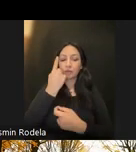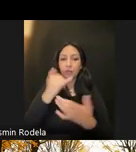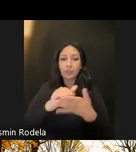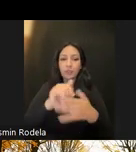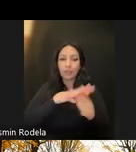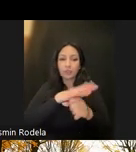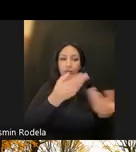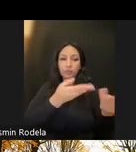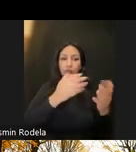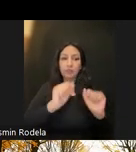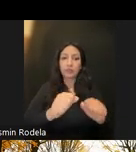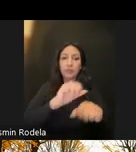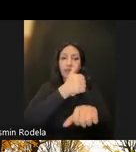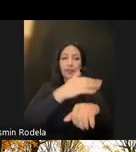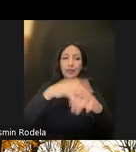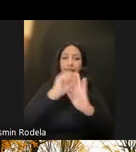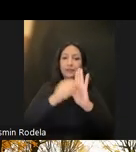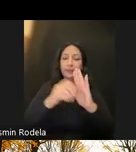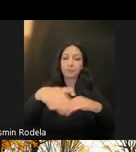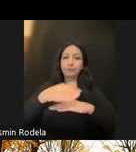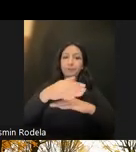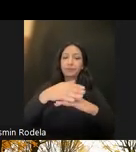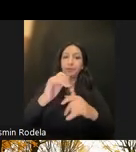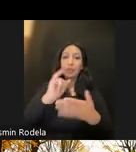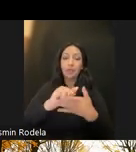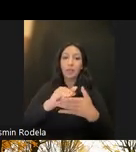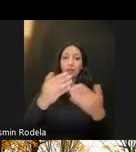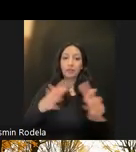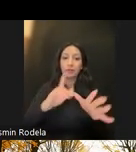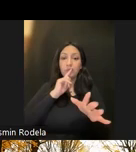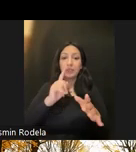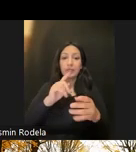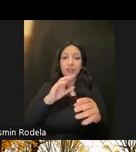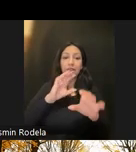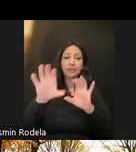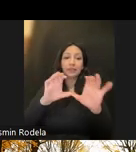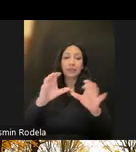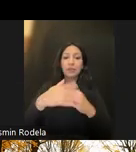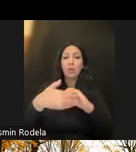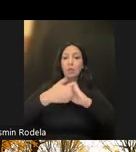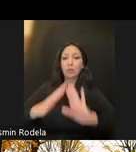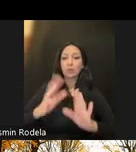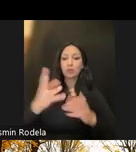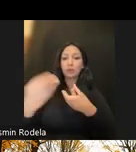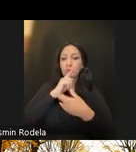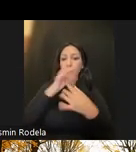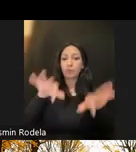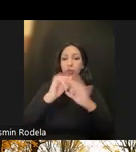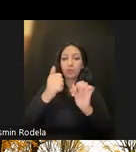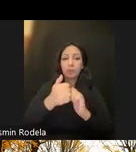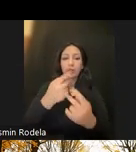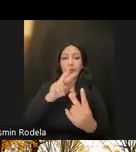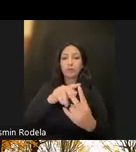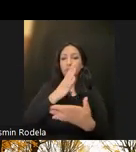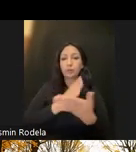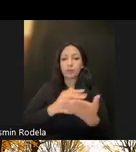services are across the state. Stakeholder engagement is really critical to all of this. So it's kind of a two-part stakeholder engagement.